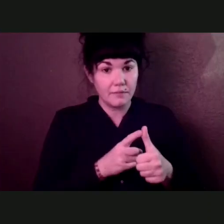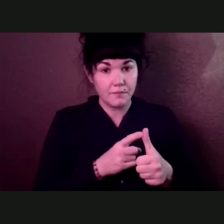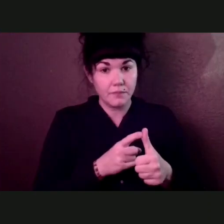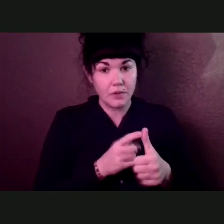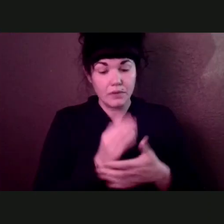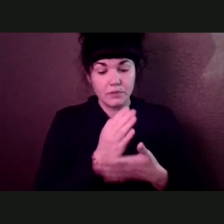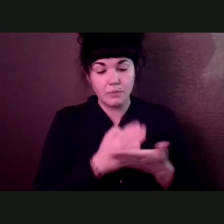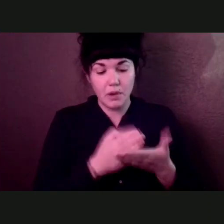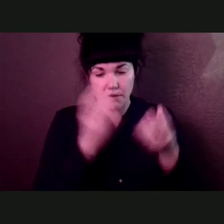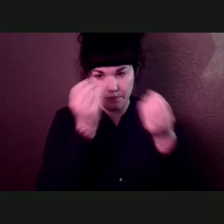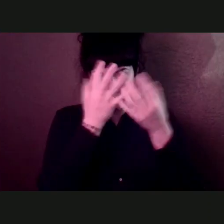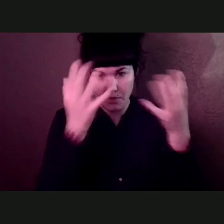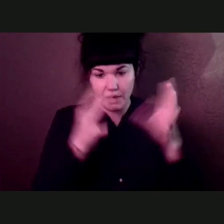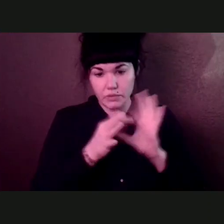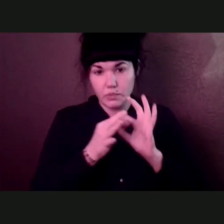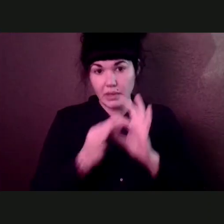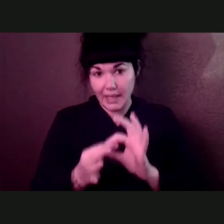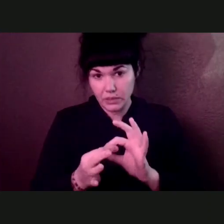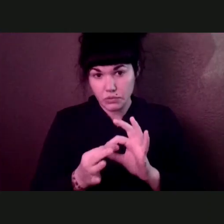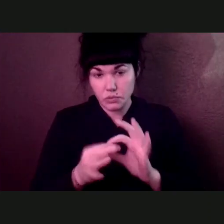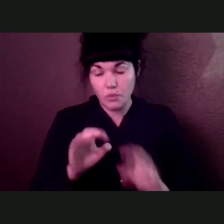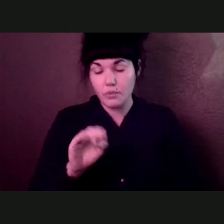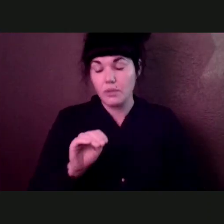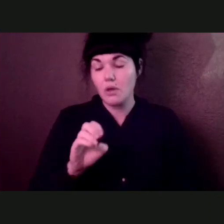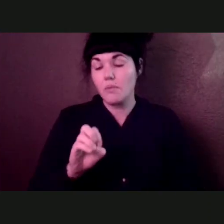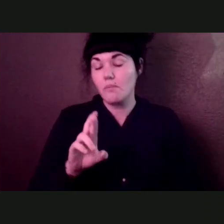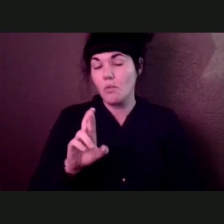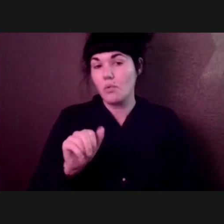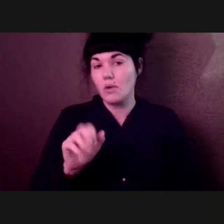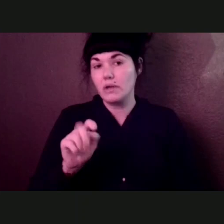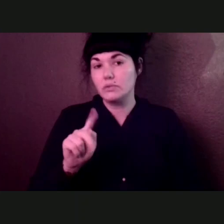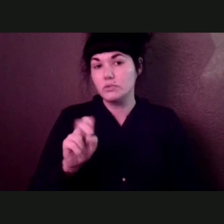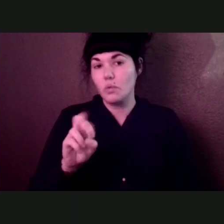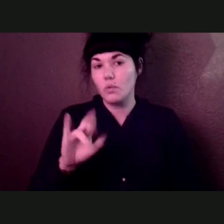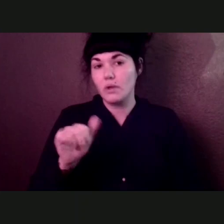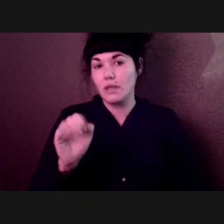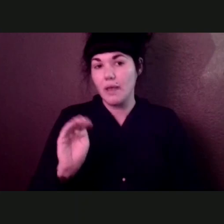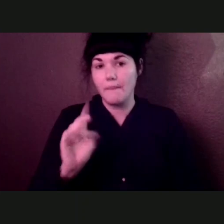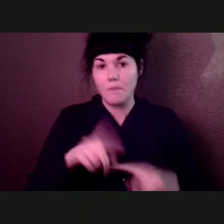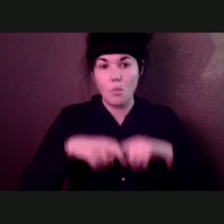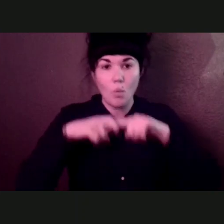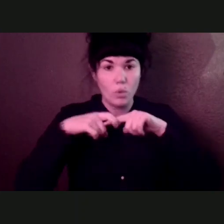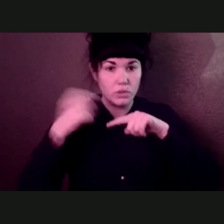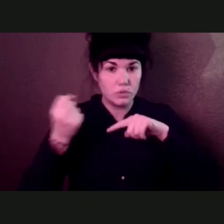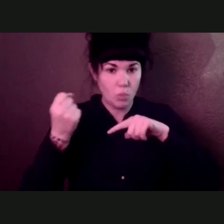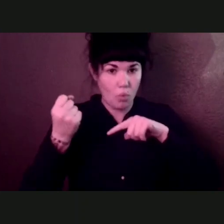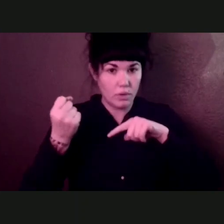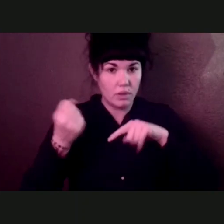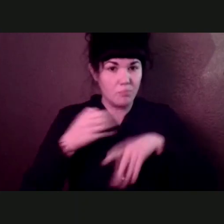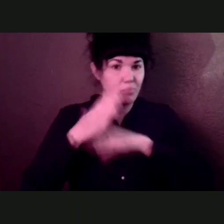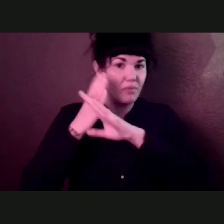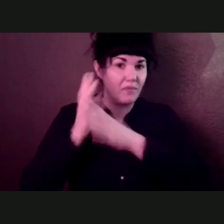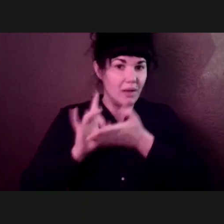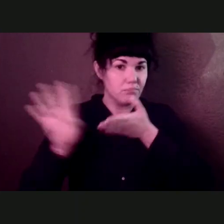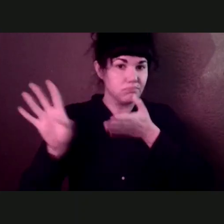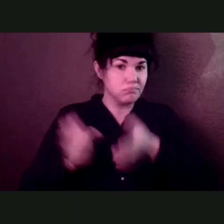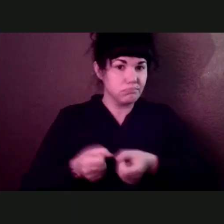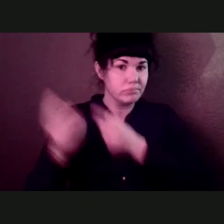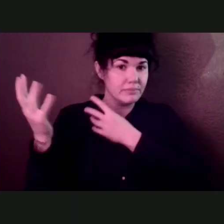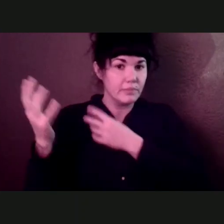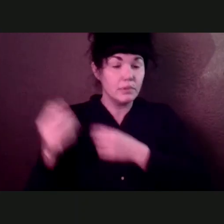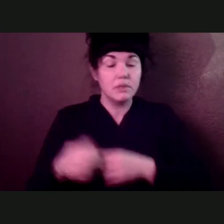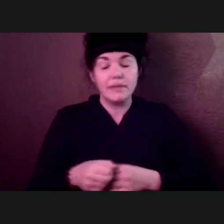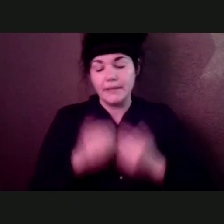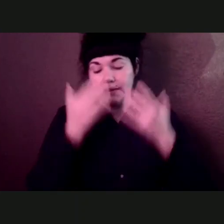the status of the moratorium. Right now, um, unfortunately, the moratorium, the federal